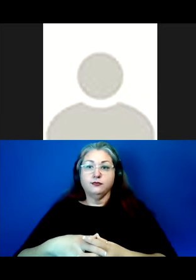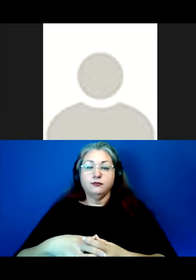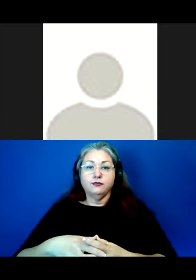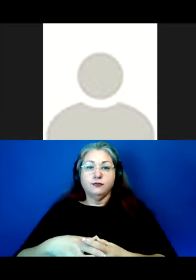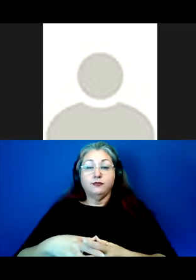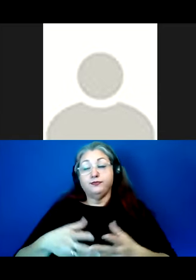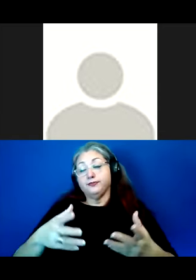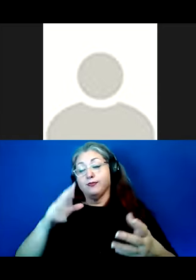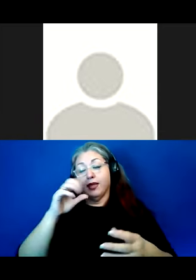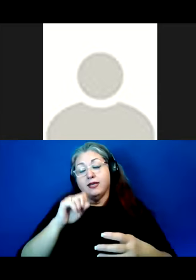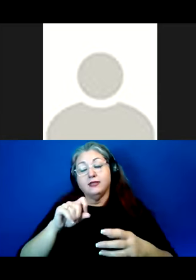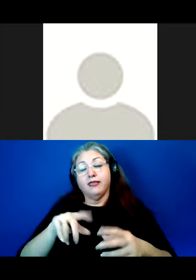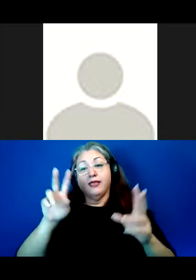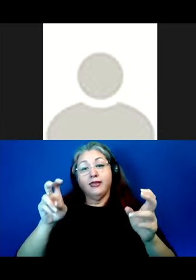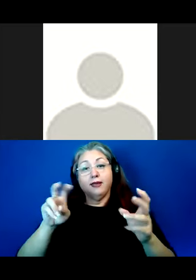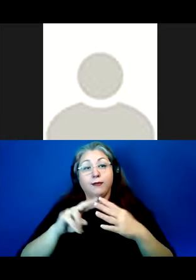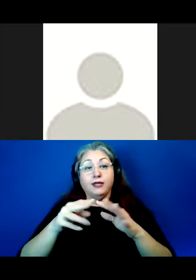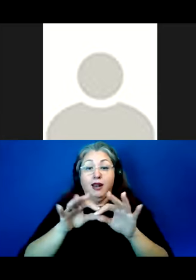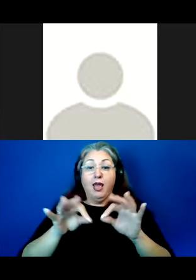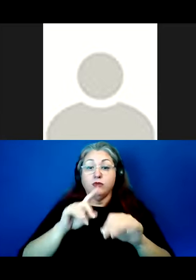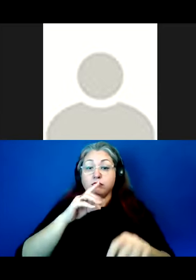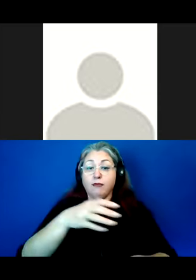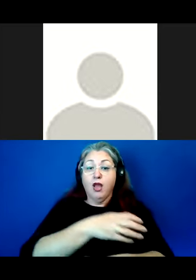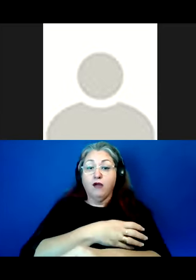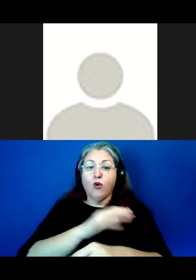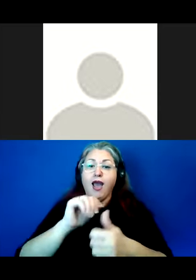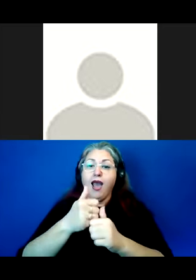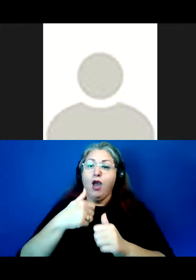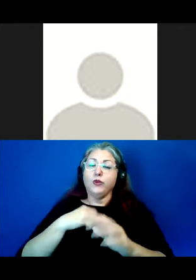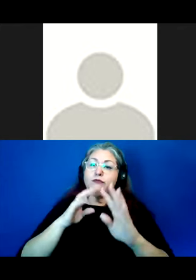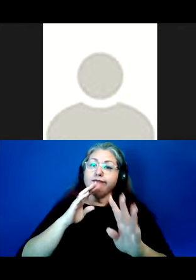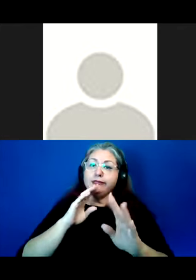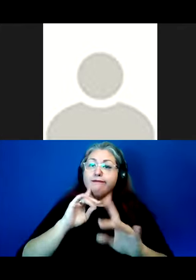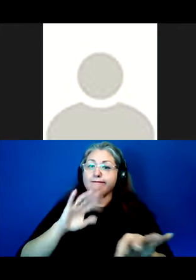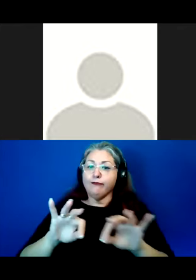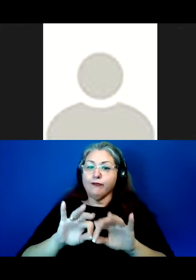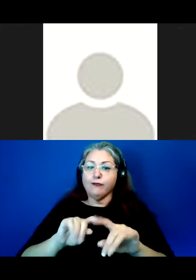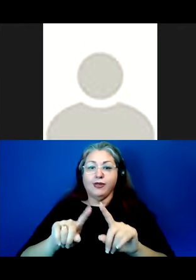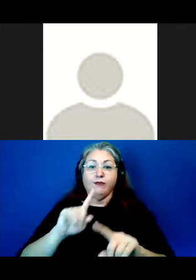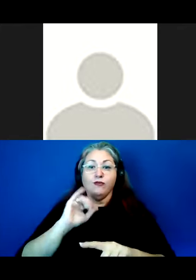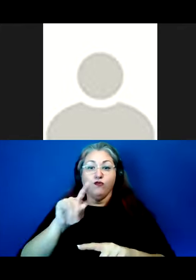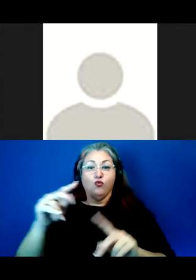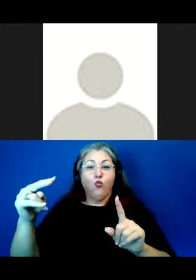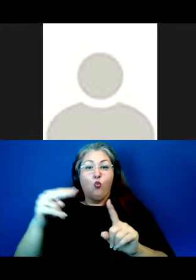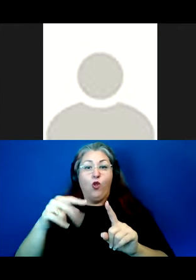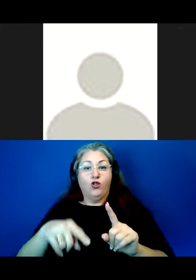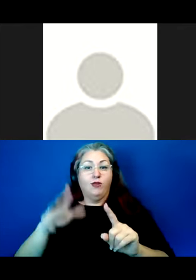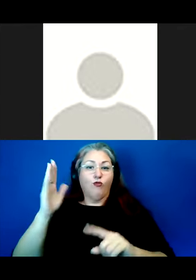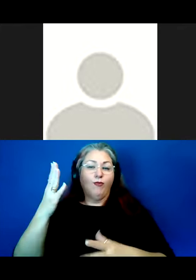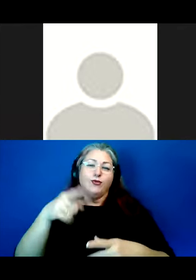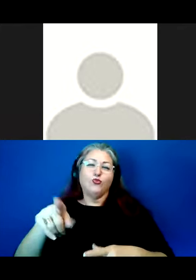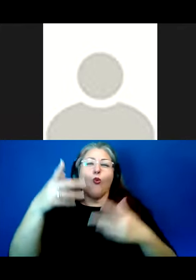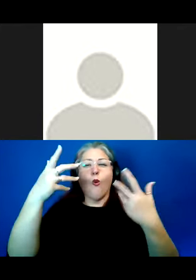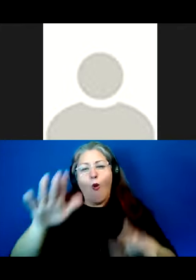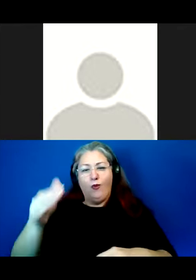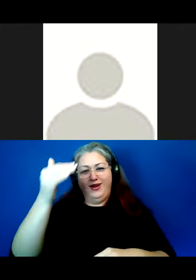Indeed, guess the theme is that language is powerful and how we use it is important. Although I imagine that if you're watching this presentation, you probably already